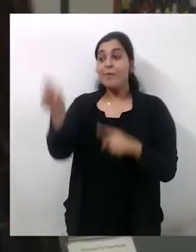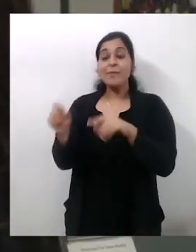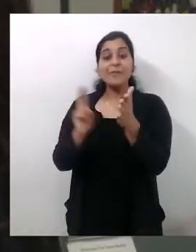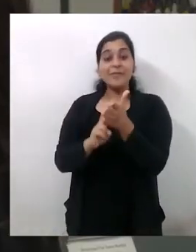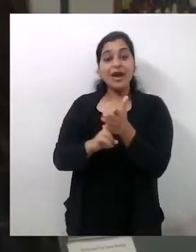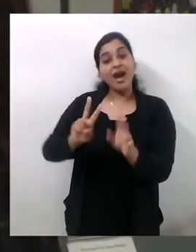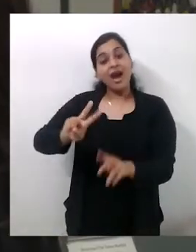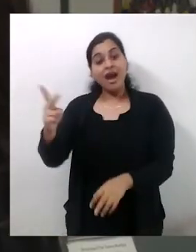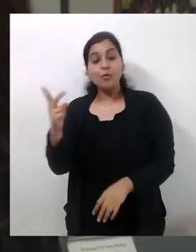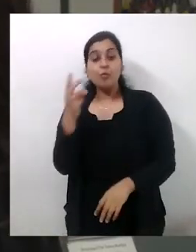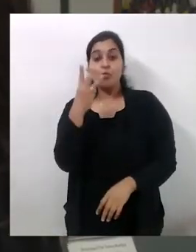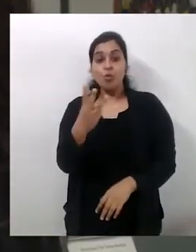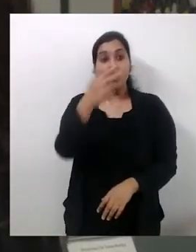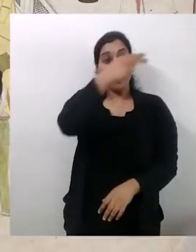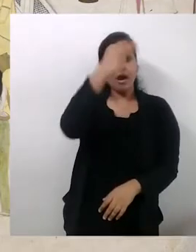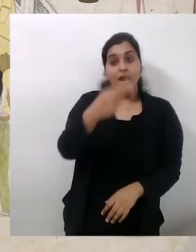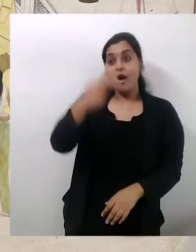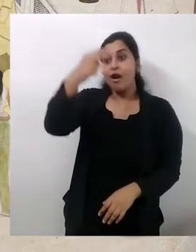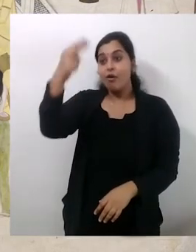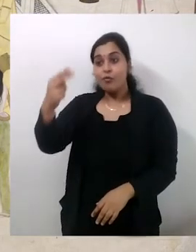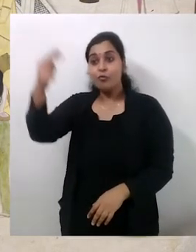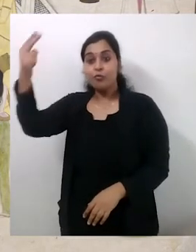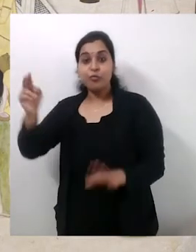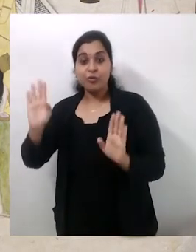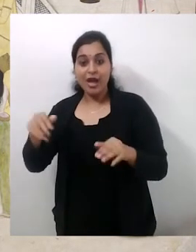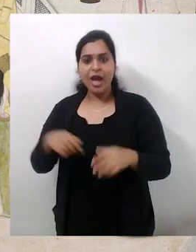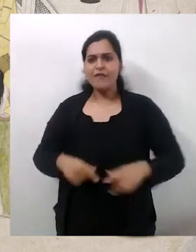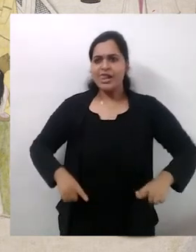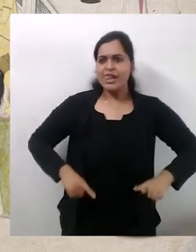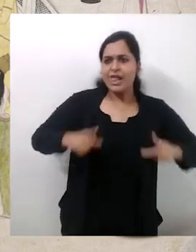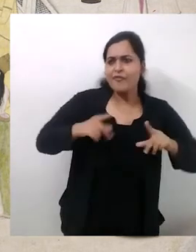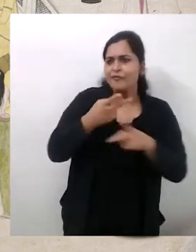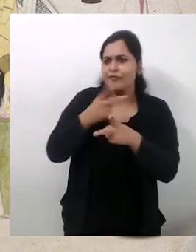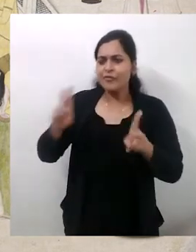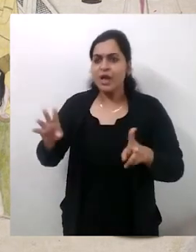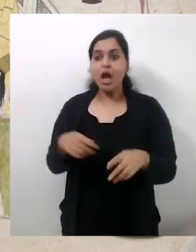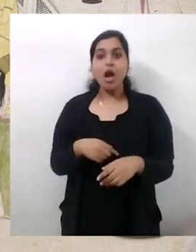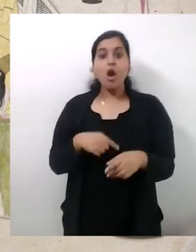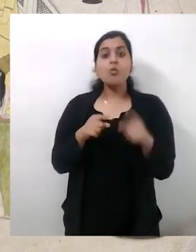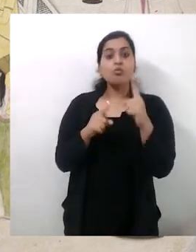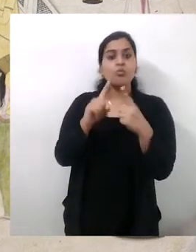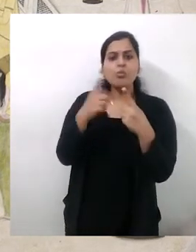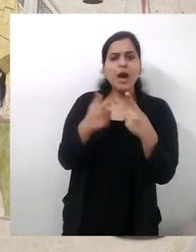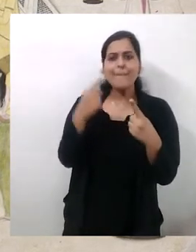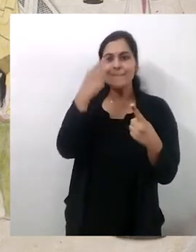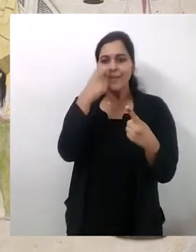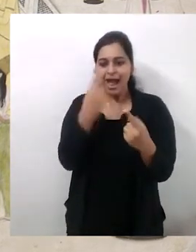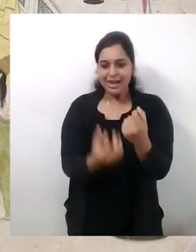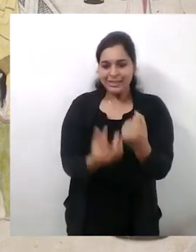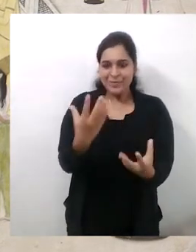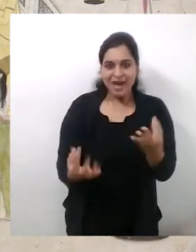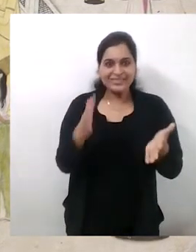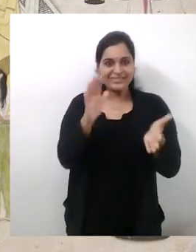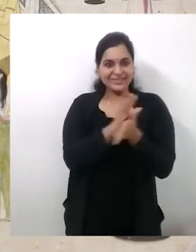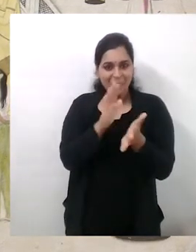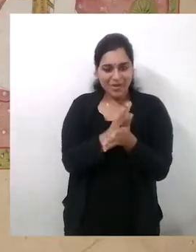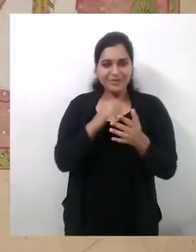paintings by Nainsuk in the collection, which capture scenes of life at court, including women celebrating Diwali, the